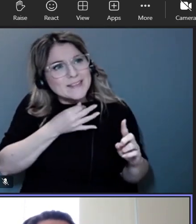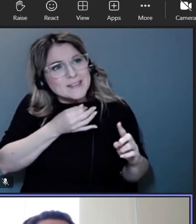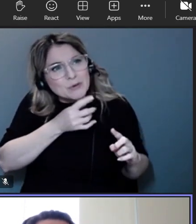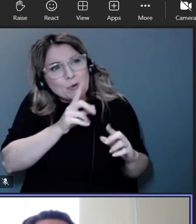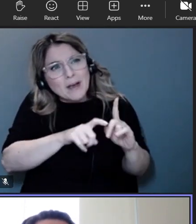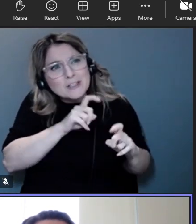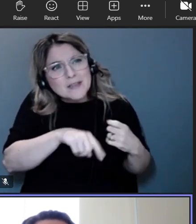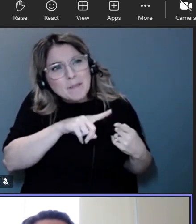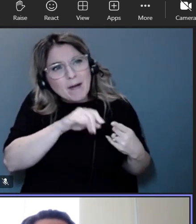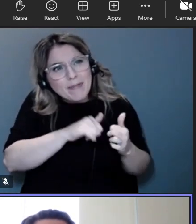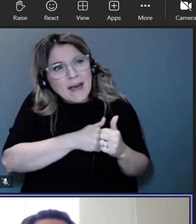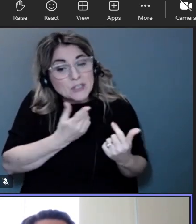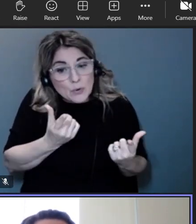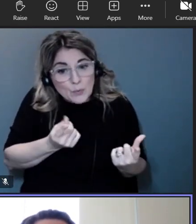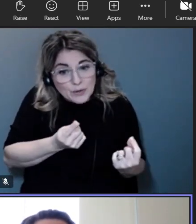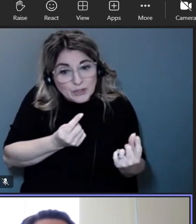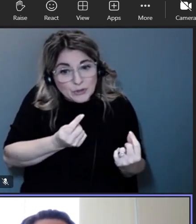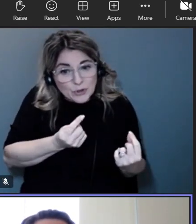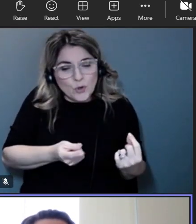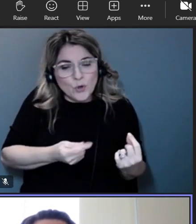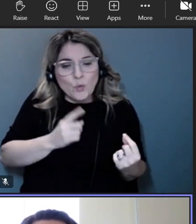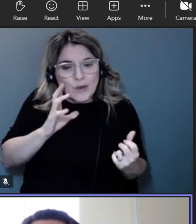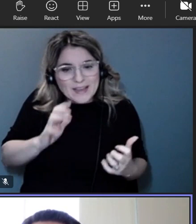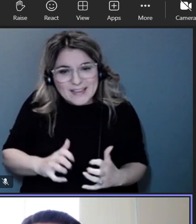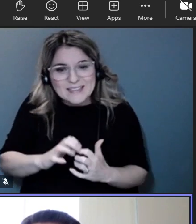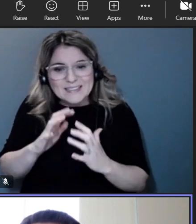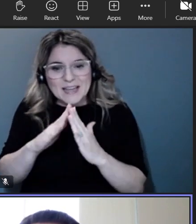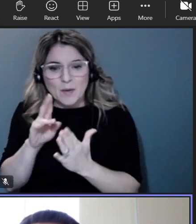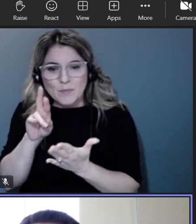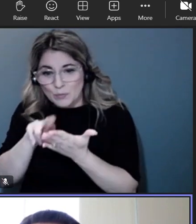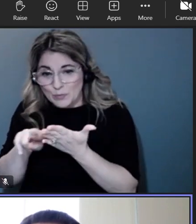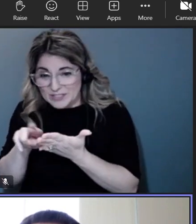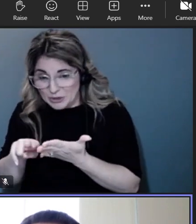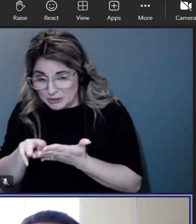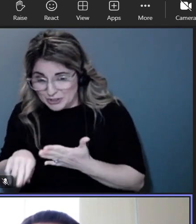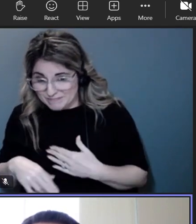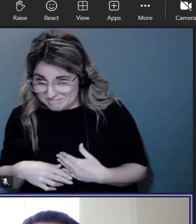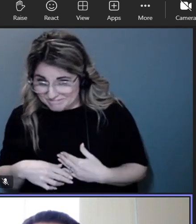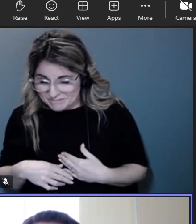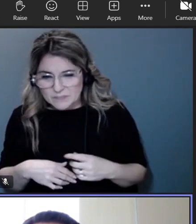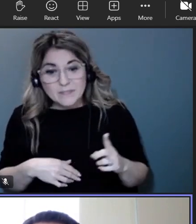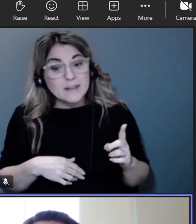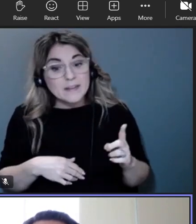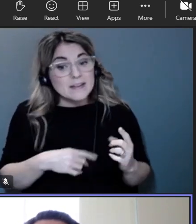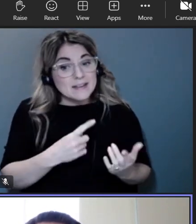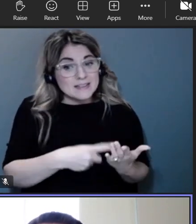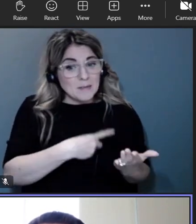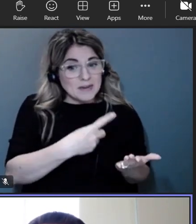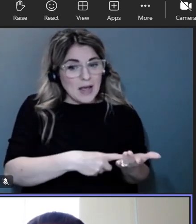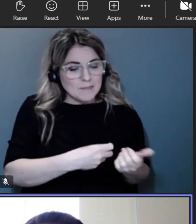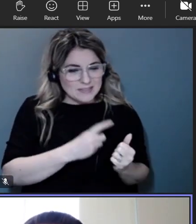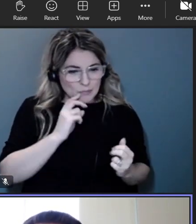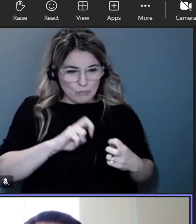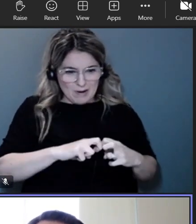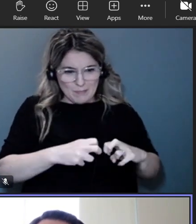sometimes we research because there's a problem that we've identified that we want to make recommendations for how to address